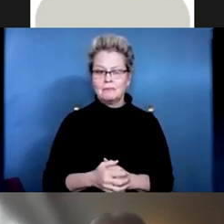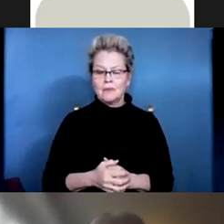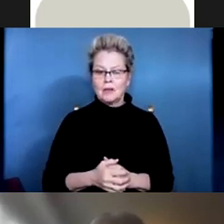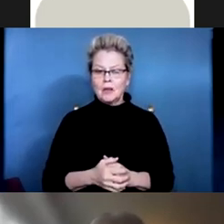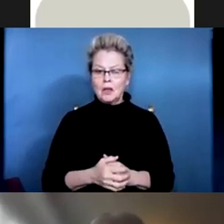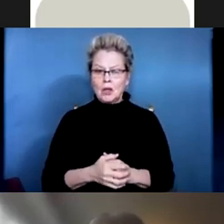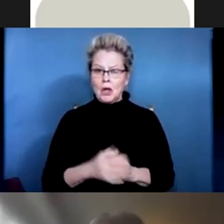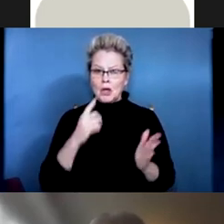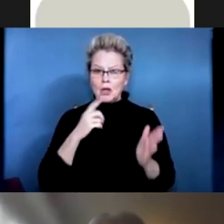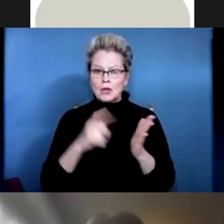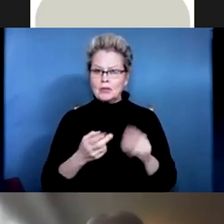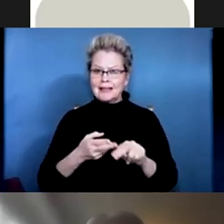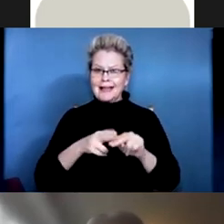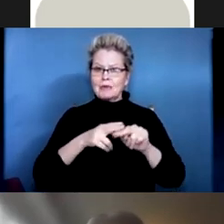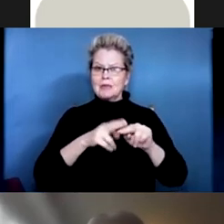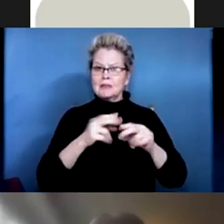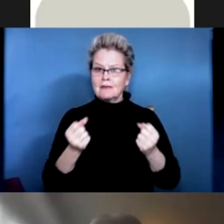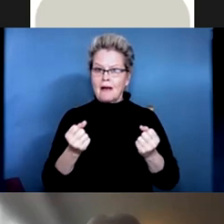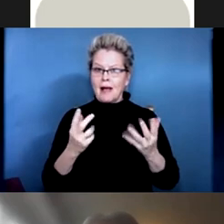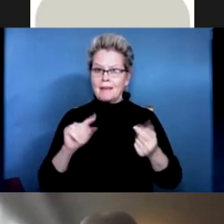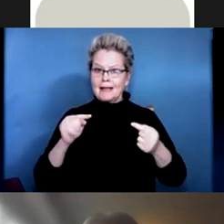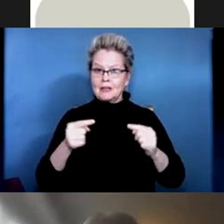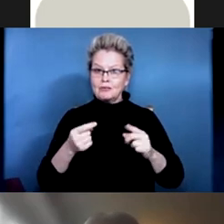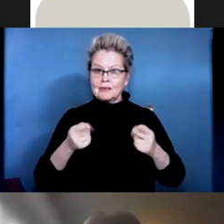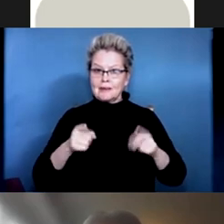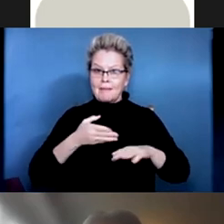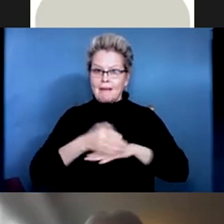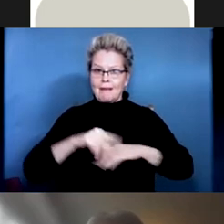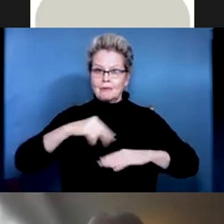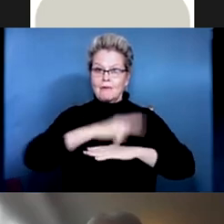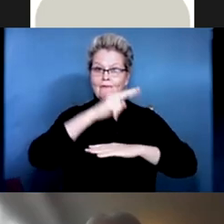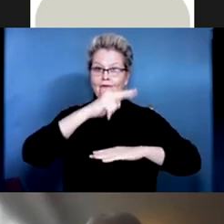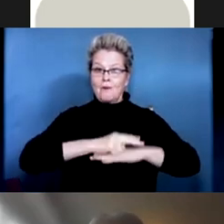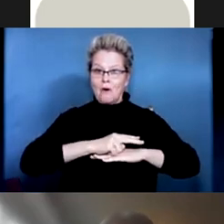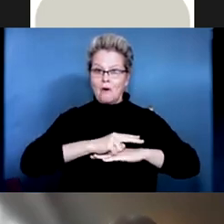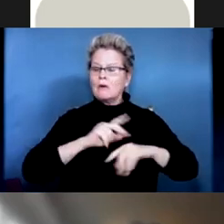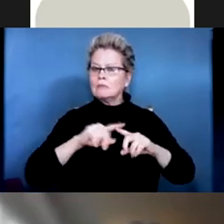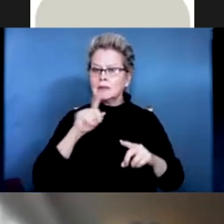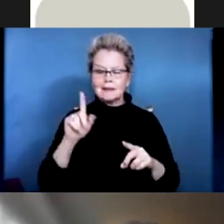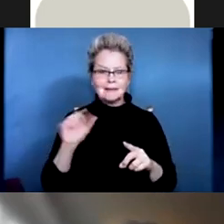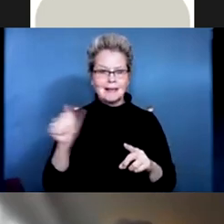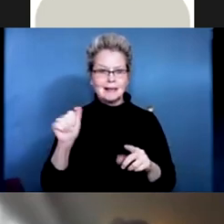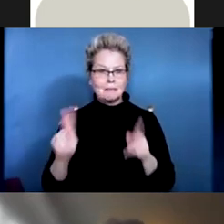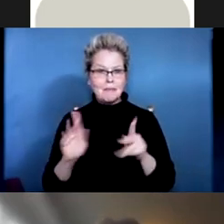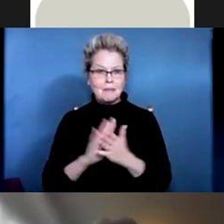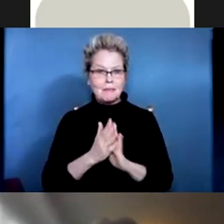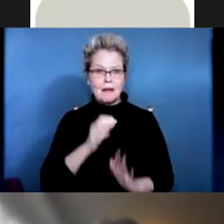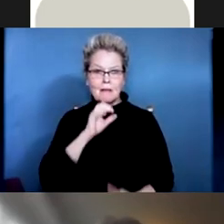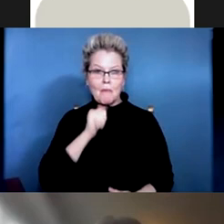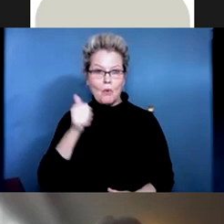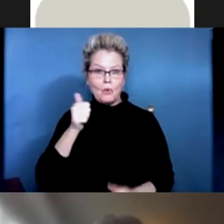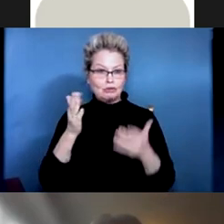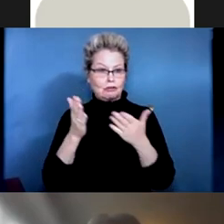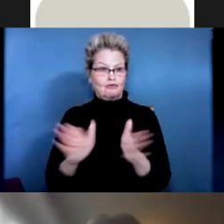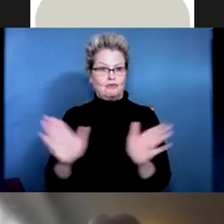the number of falls. again, that's just because, you know, as the population ages, that's the group. We're